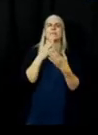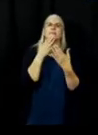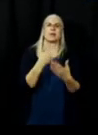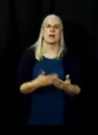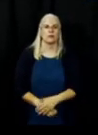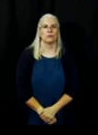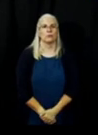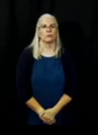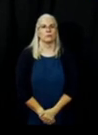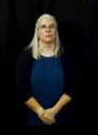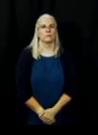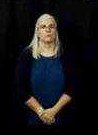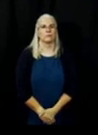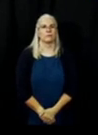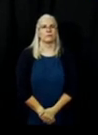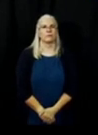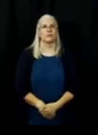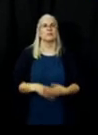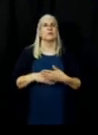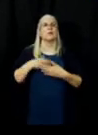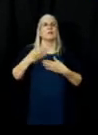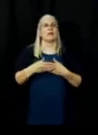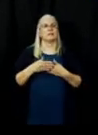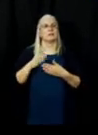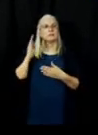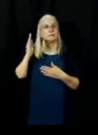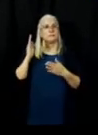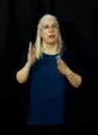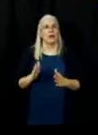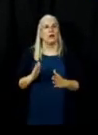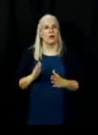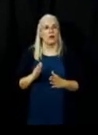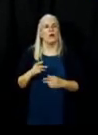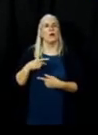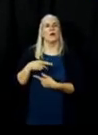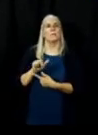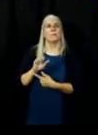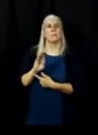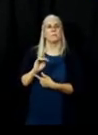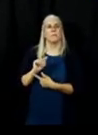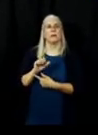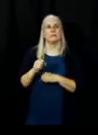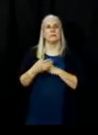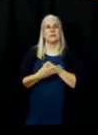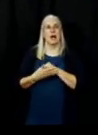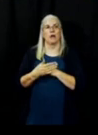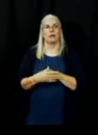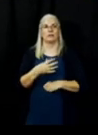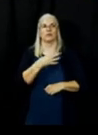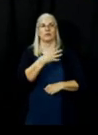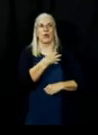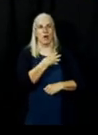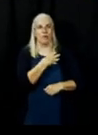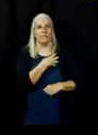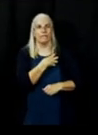we have also received requests regarding Plumas County Sheriff's office we will now go to Sheriff Todd Johns